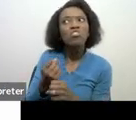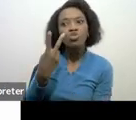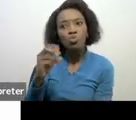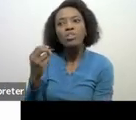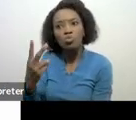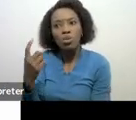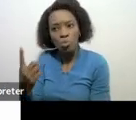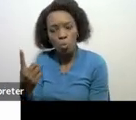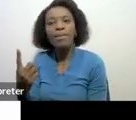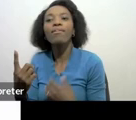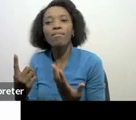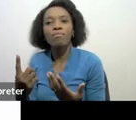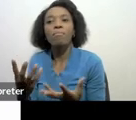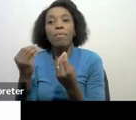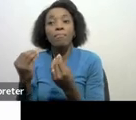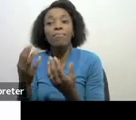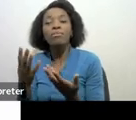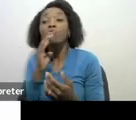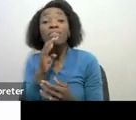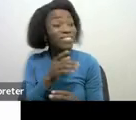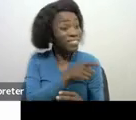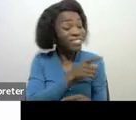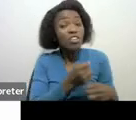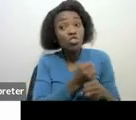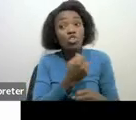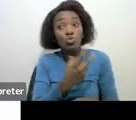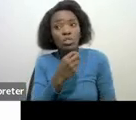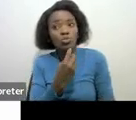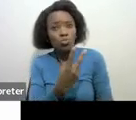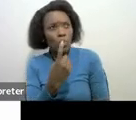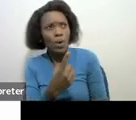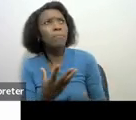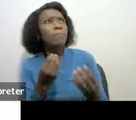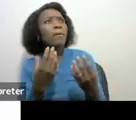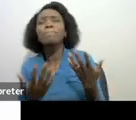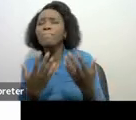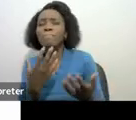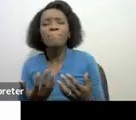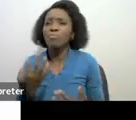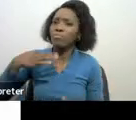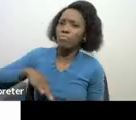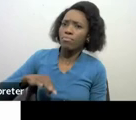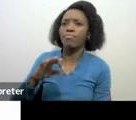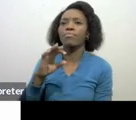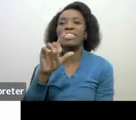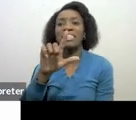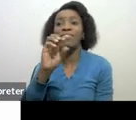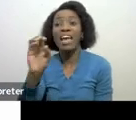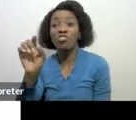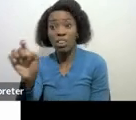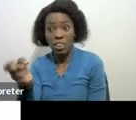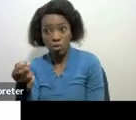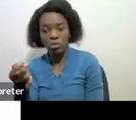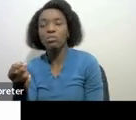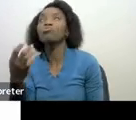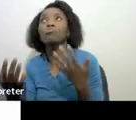you've received amounts which were not taxable it was let's say 700,000 and then you had to pay starts